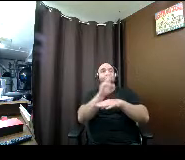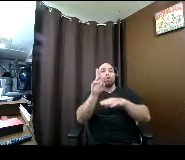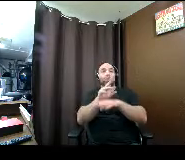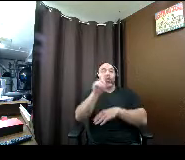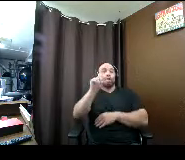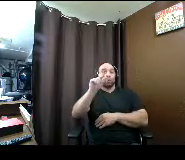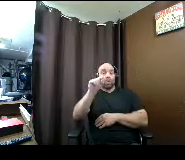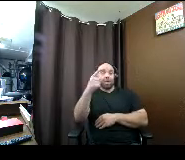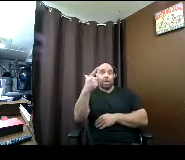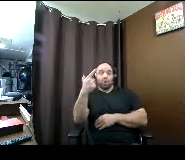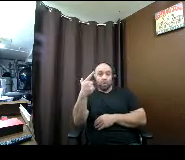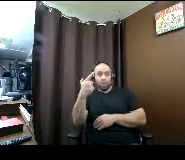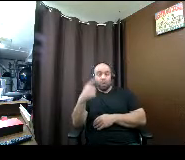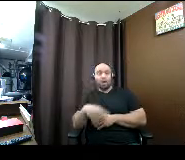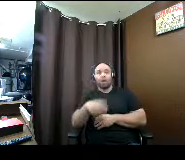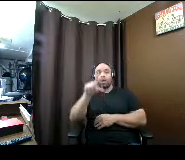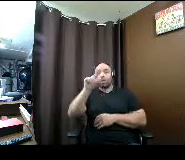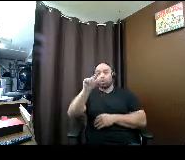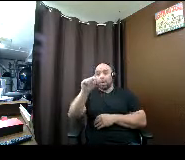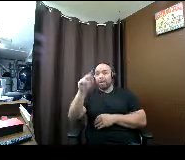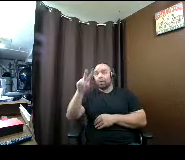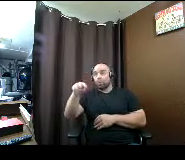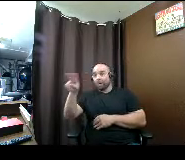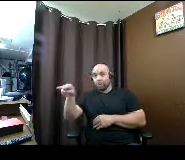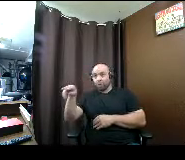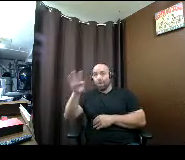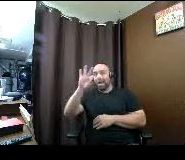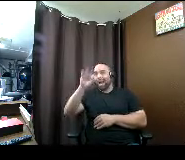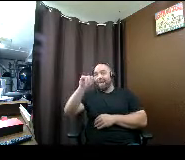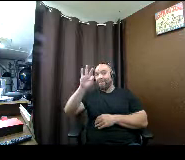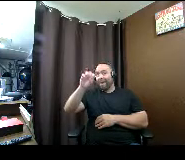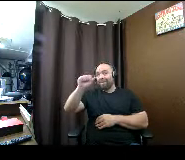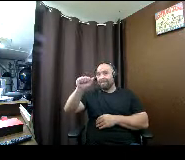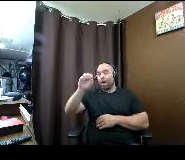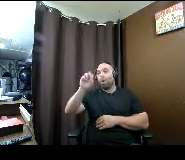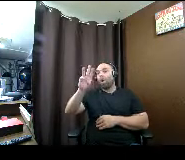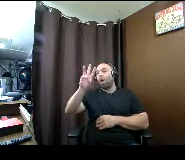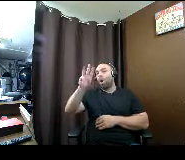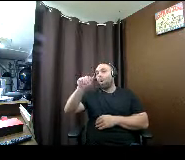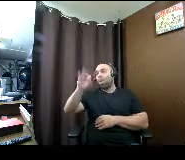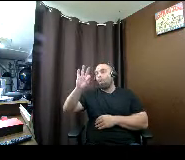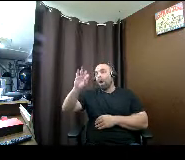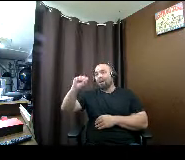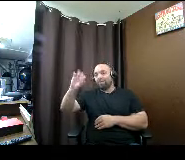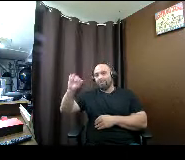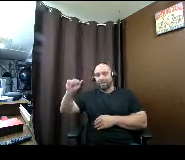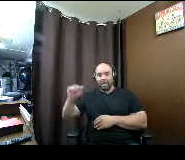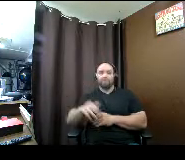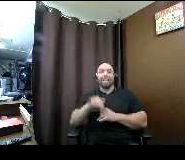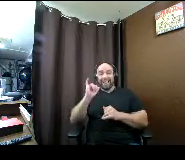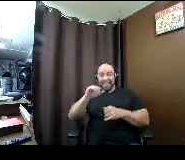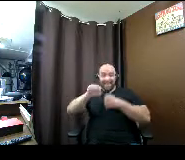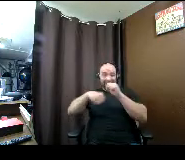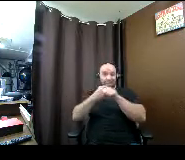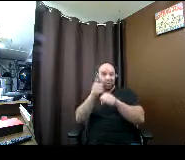-2022 fosfa or wafsa i know it sounds super futuristic but that's the year you're going to college